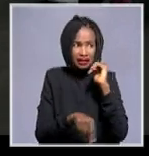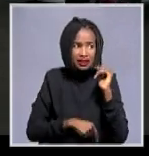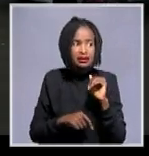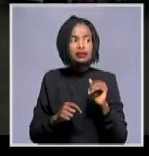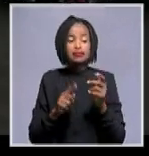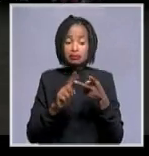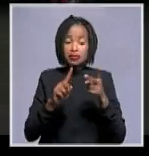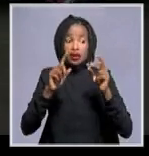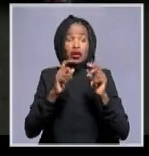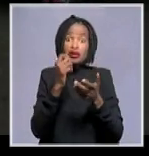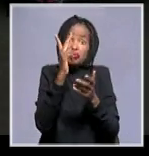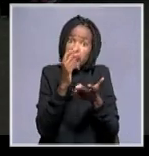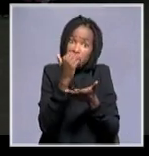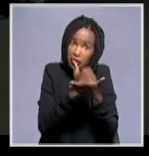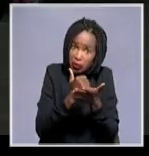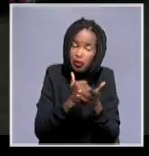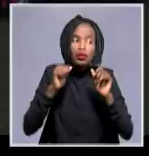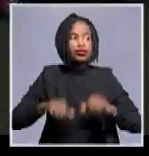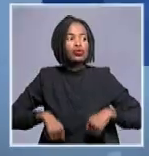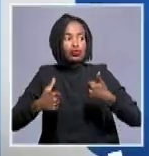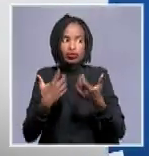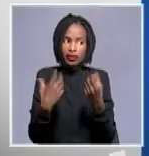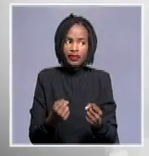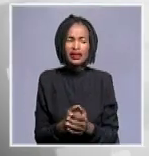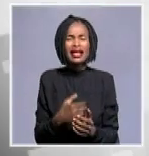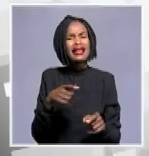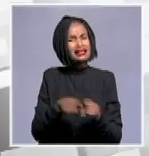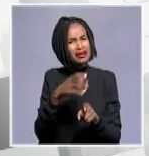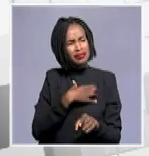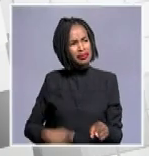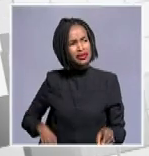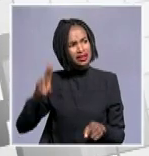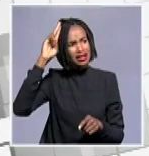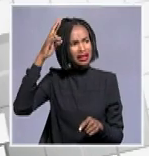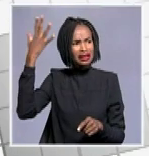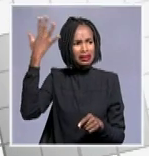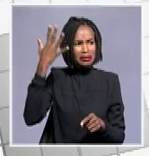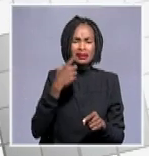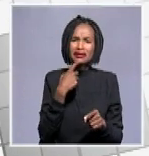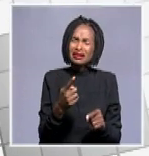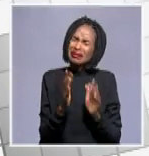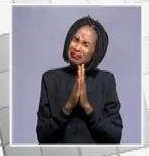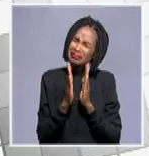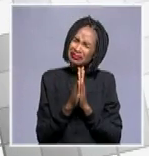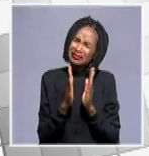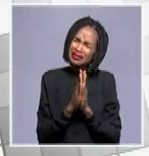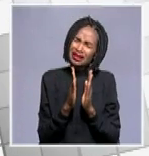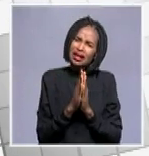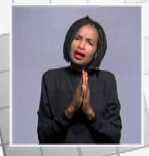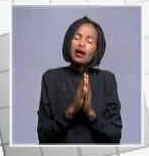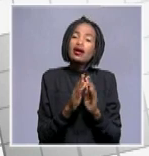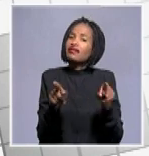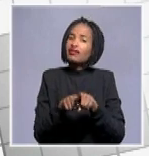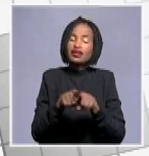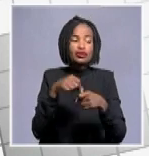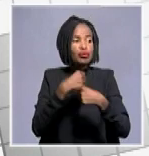uh I think that you know the the president's call has been quite clear you know in in making sure that you know that this should become a movement you know